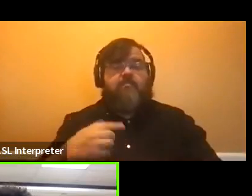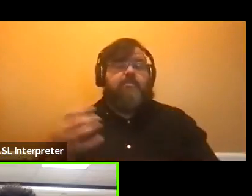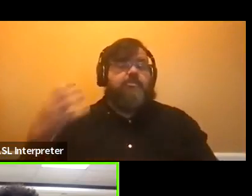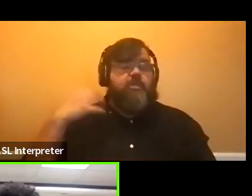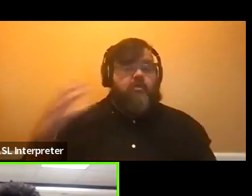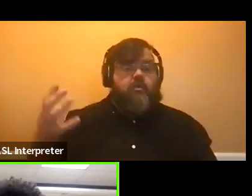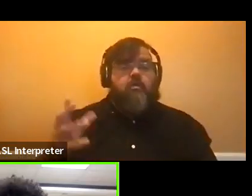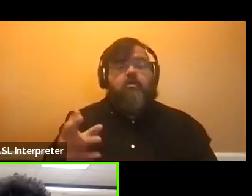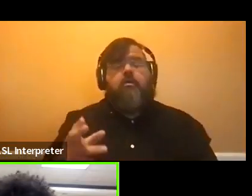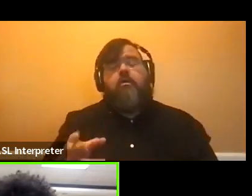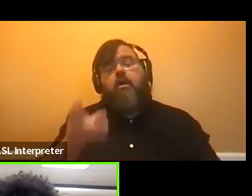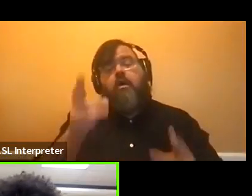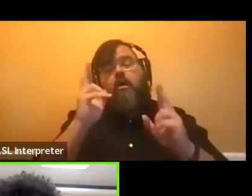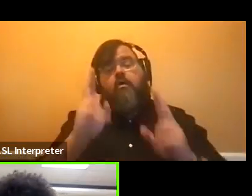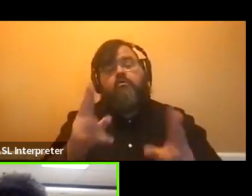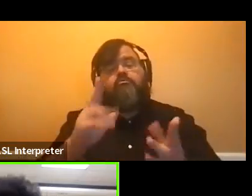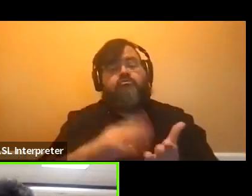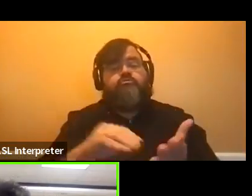and Council academic bubble.